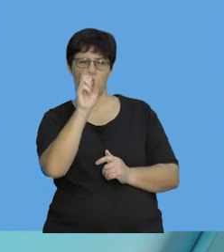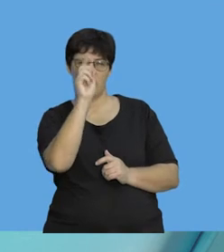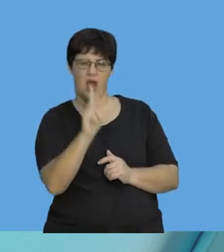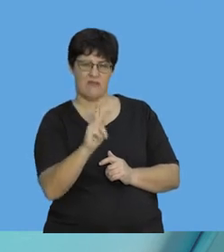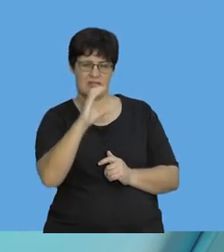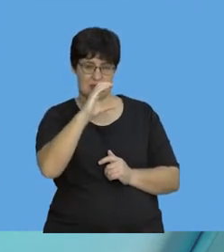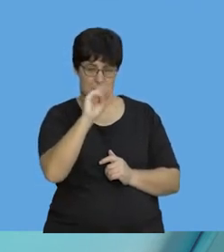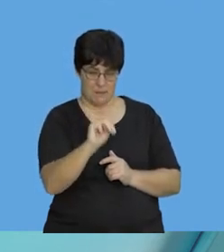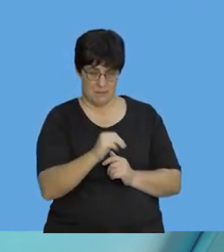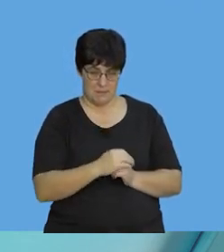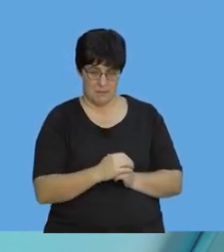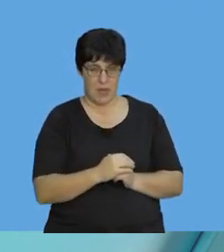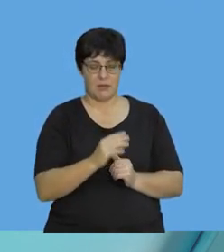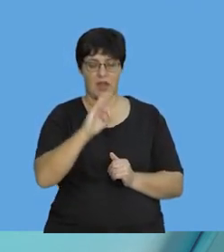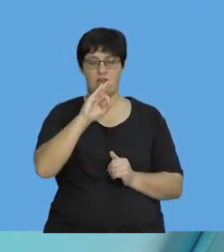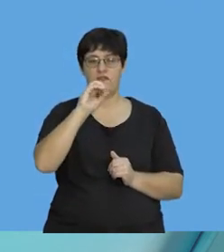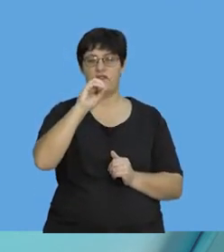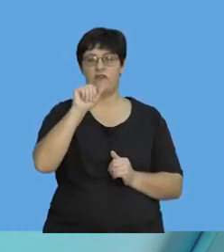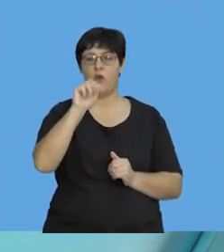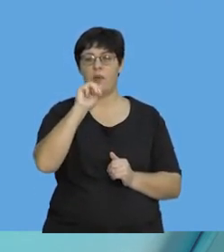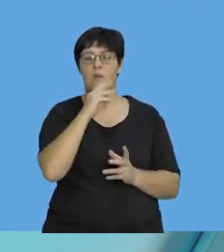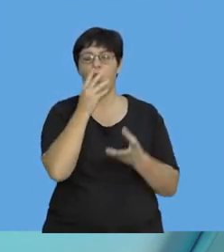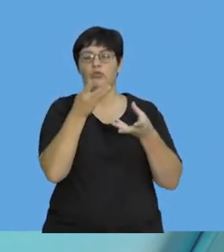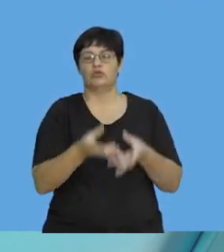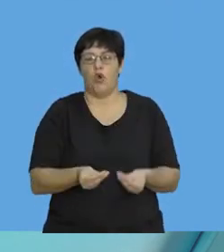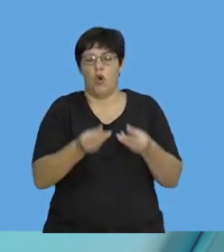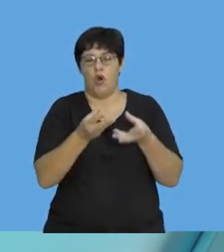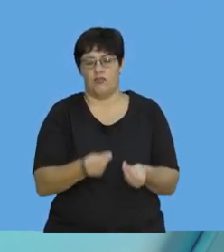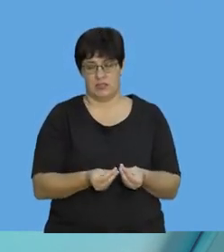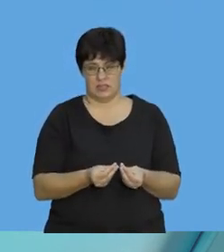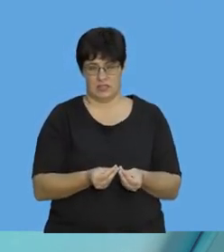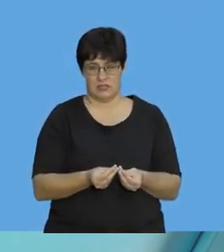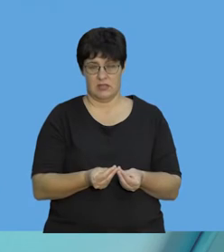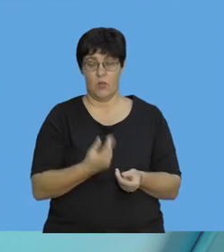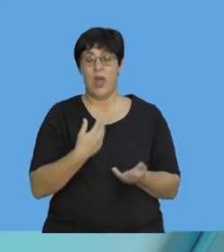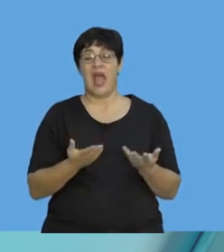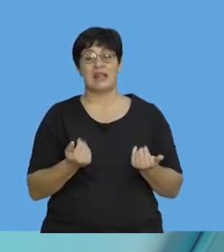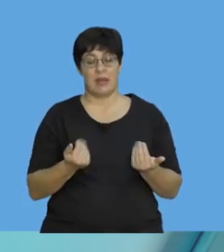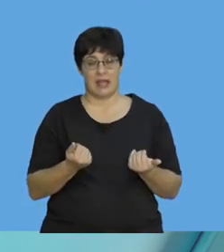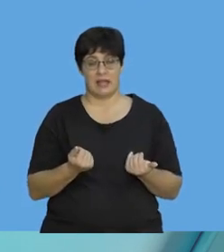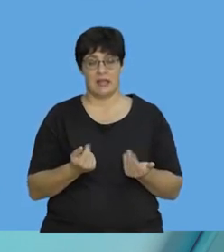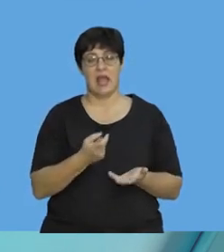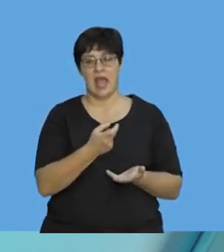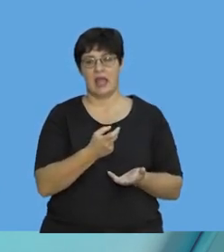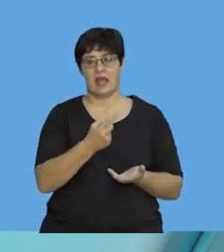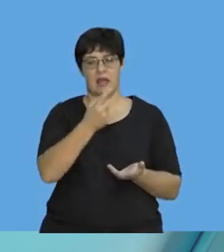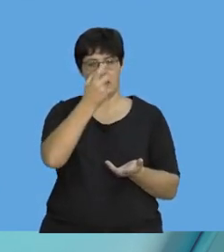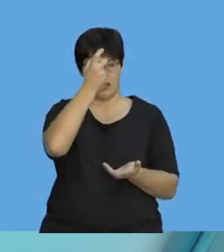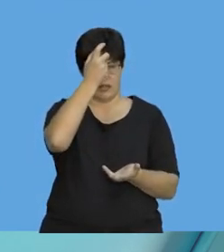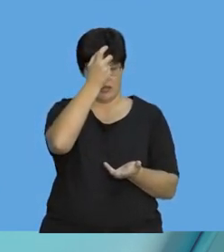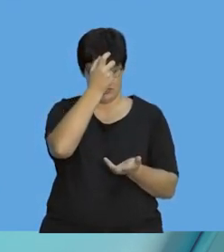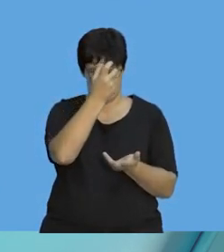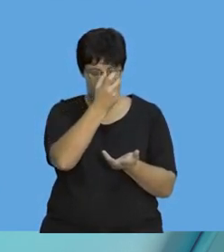Not good with distance. And it's foam. So, foam's a little softer, right? So, what we expect is the egg should take